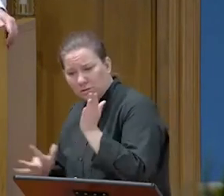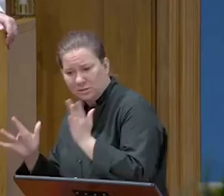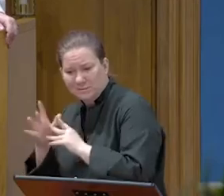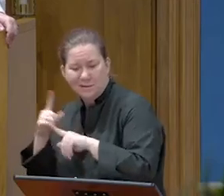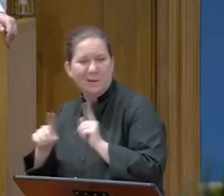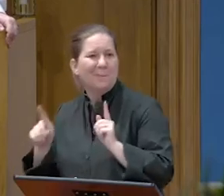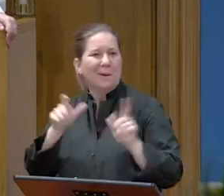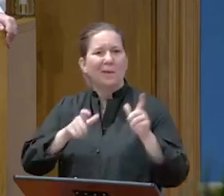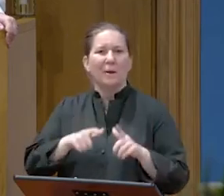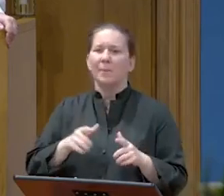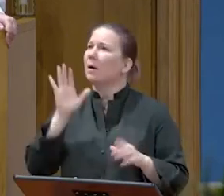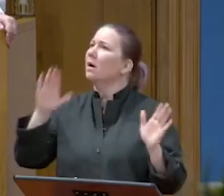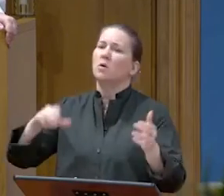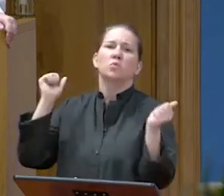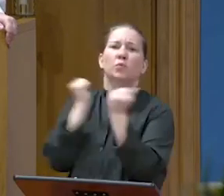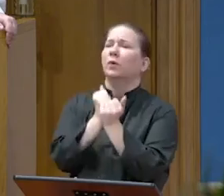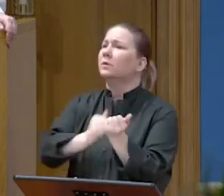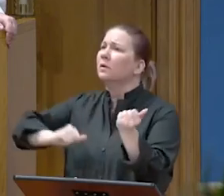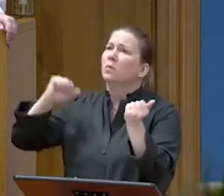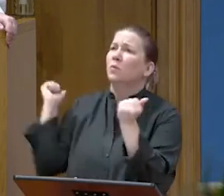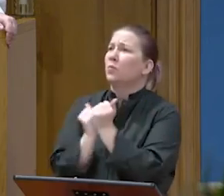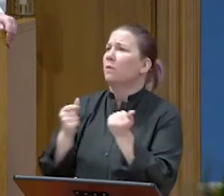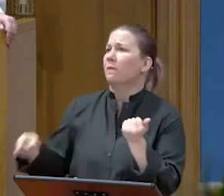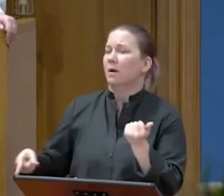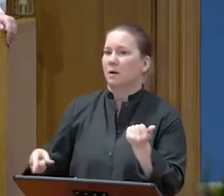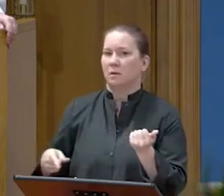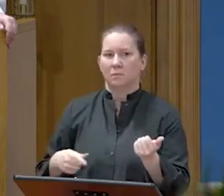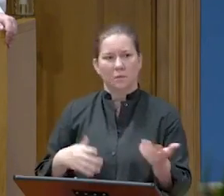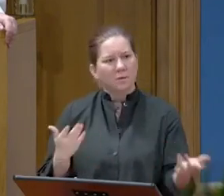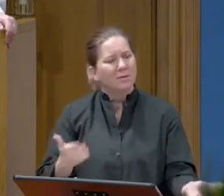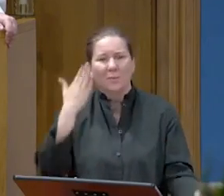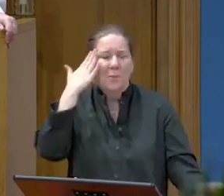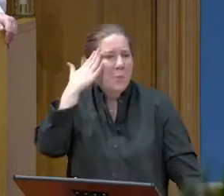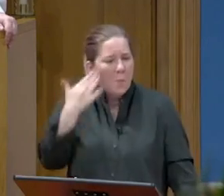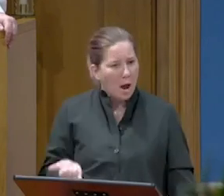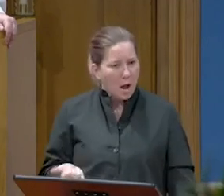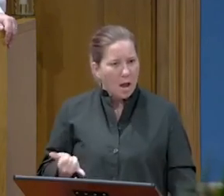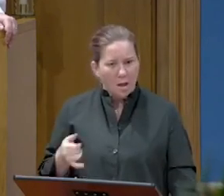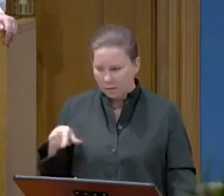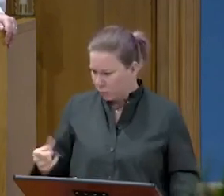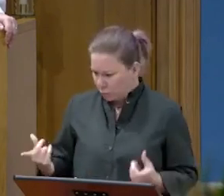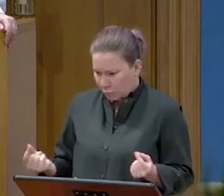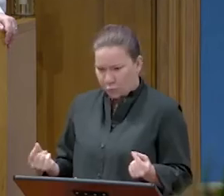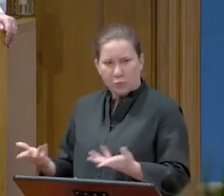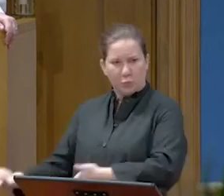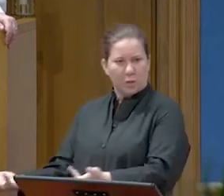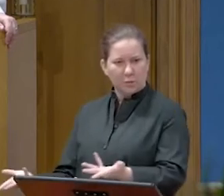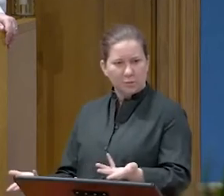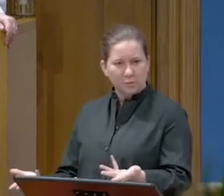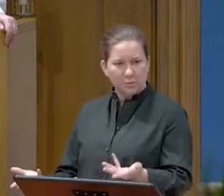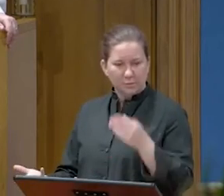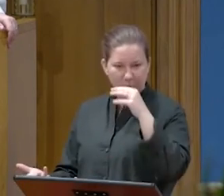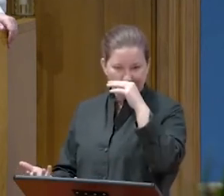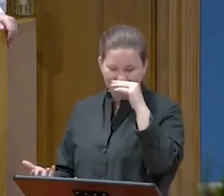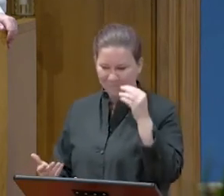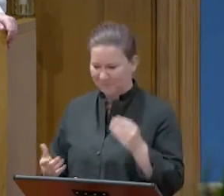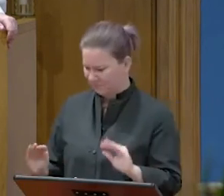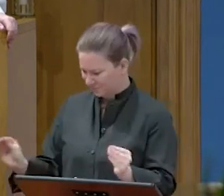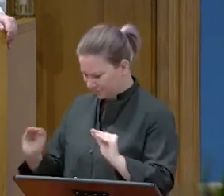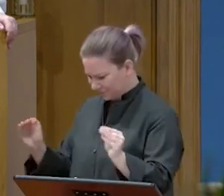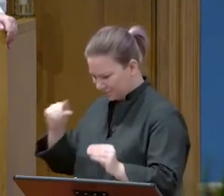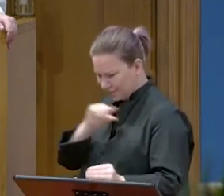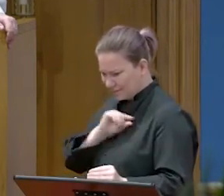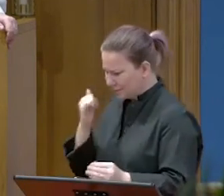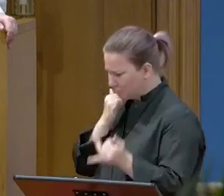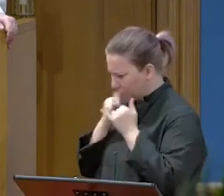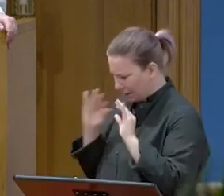A third time, he said to them, Why? What evil has he done? I have found him no ground